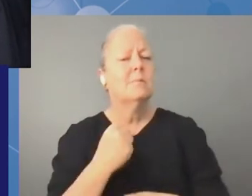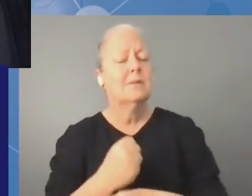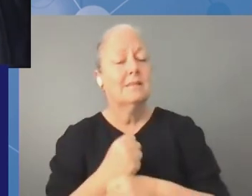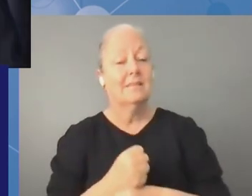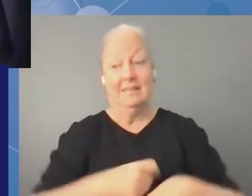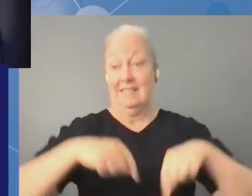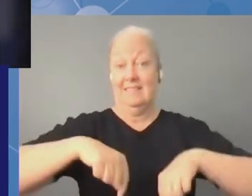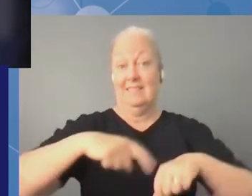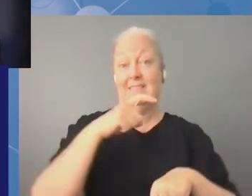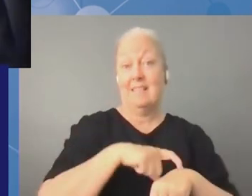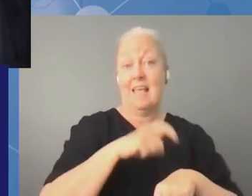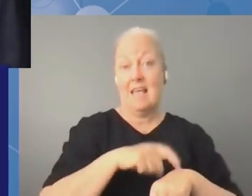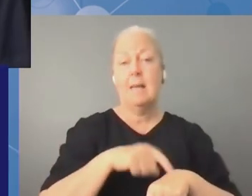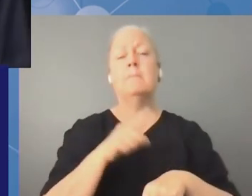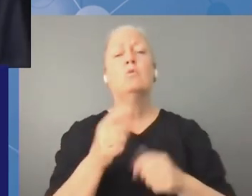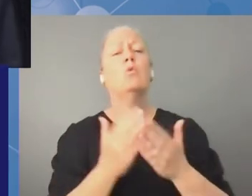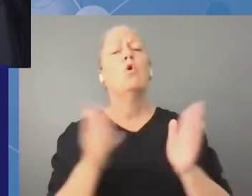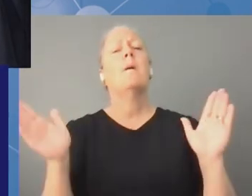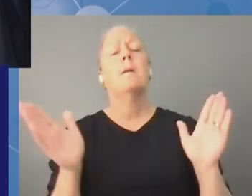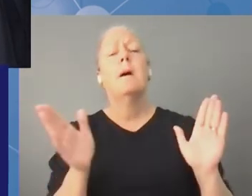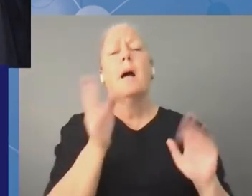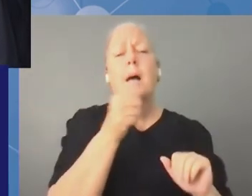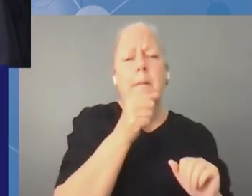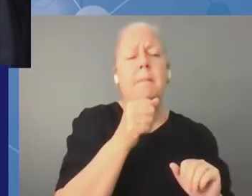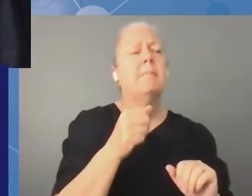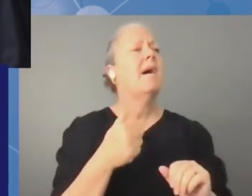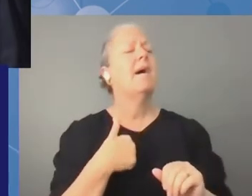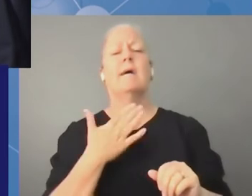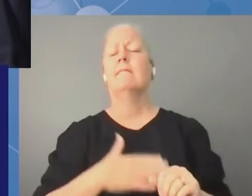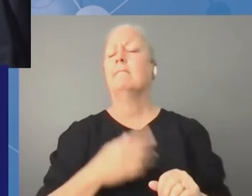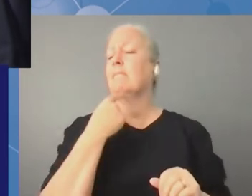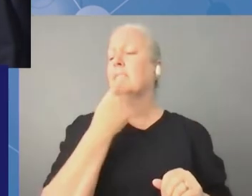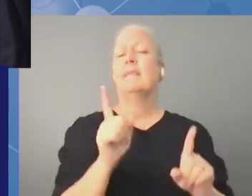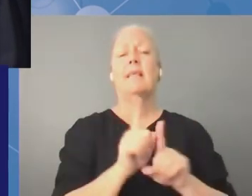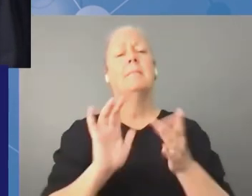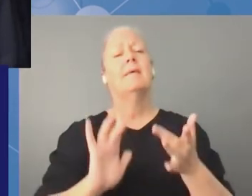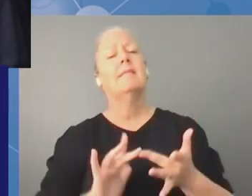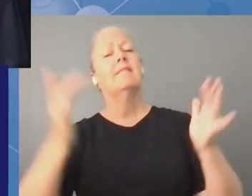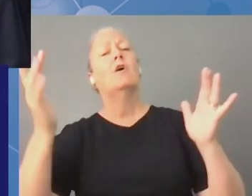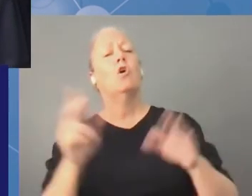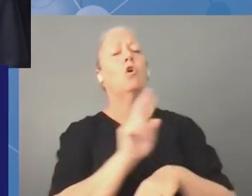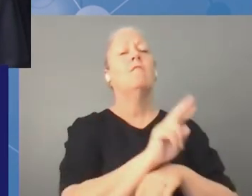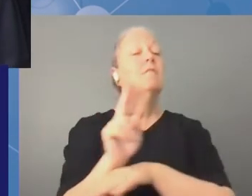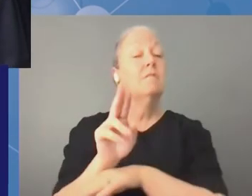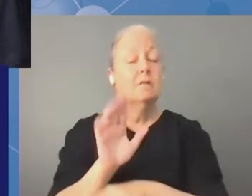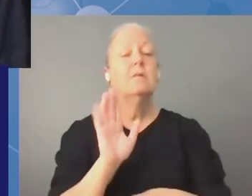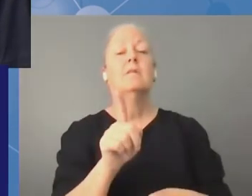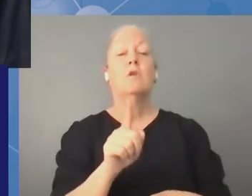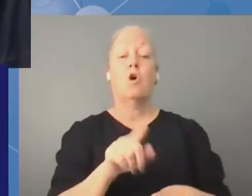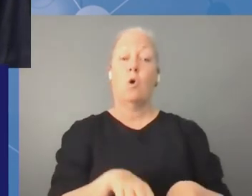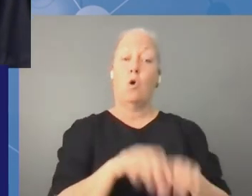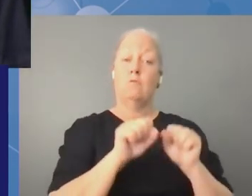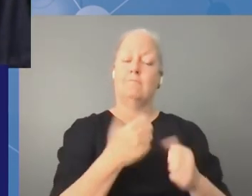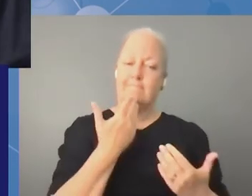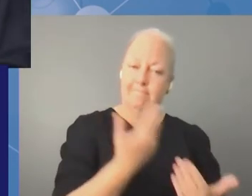to talk freely about internet governance issues i'd like to thank the host country and i'd like to refer again